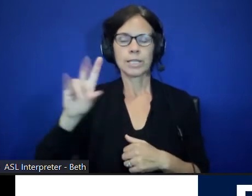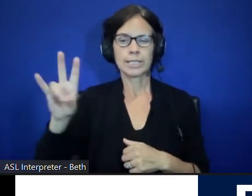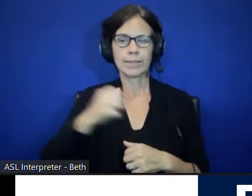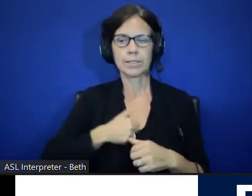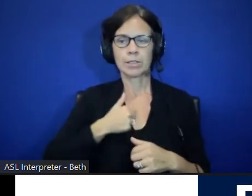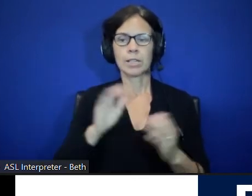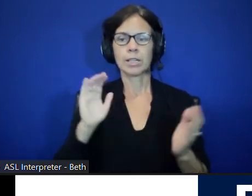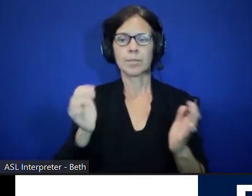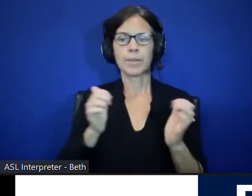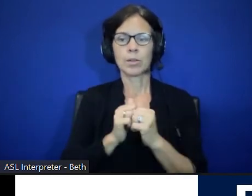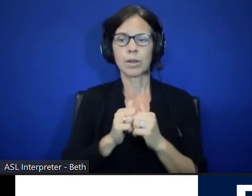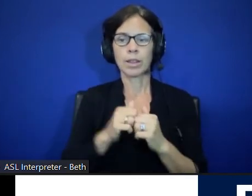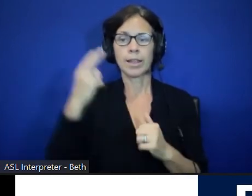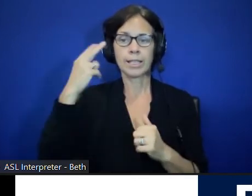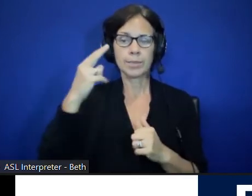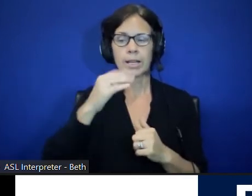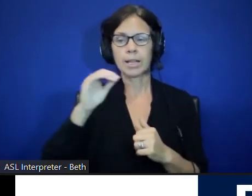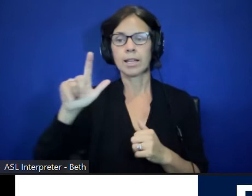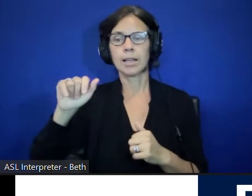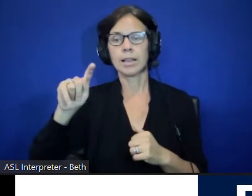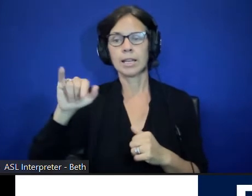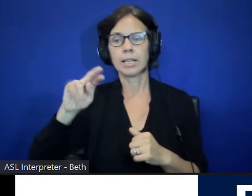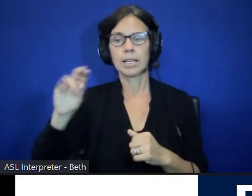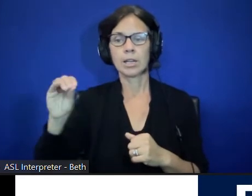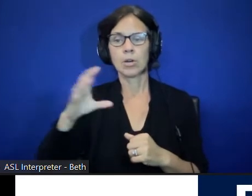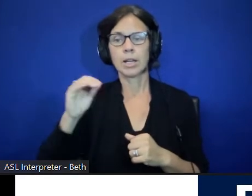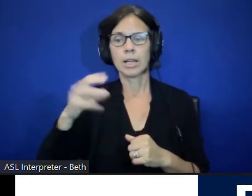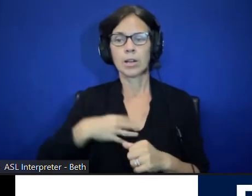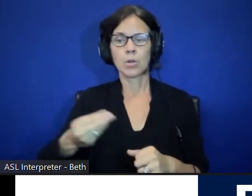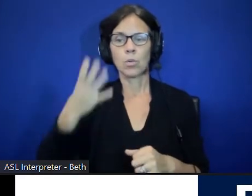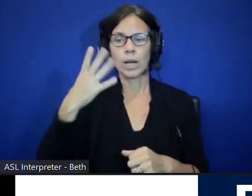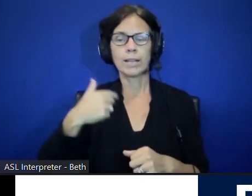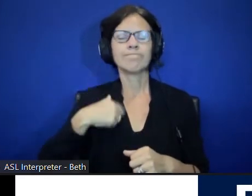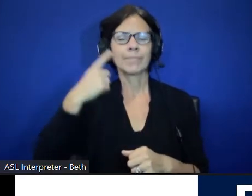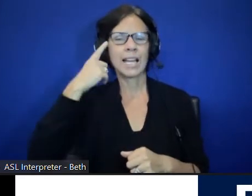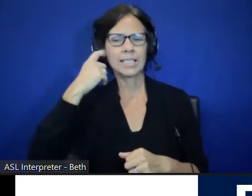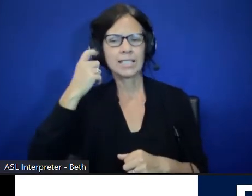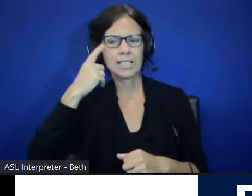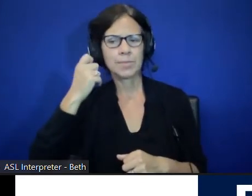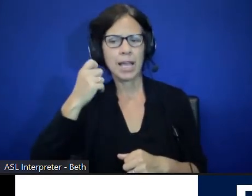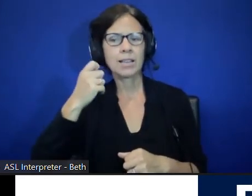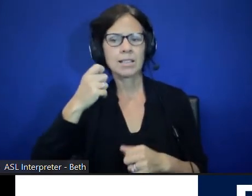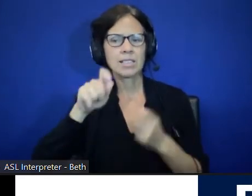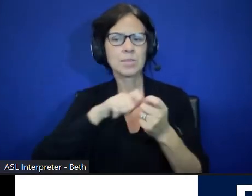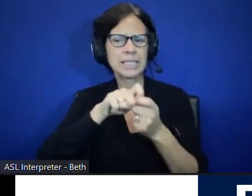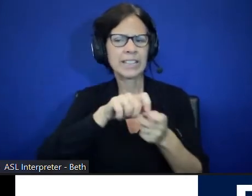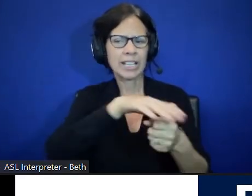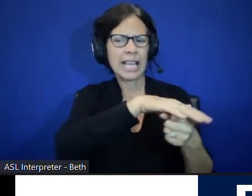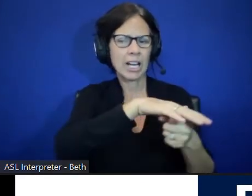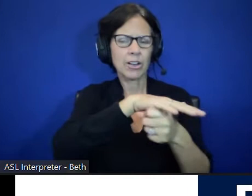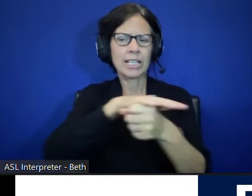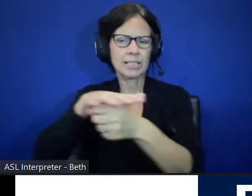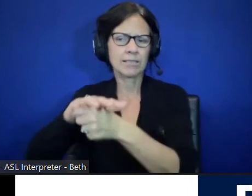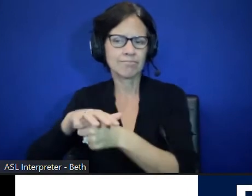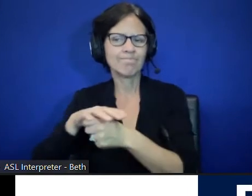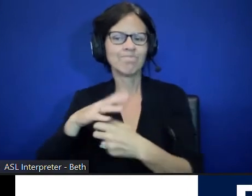Hispanic and Latino and white. But I suspect that in certain areas, the